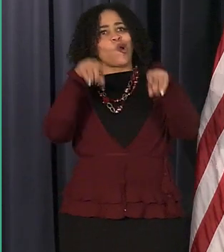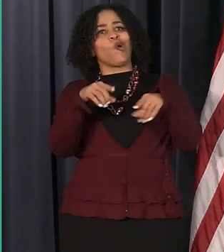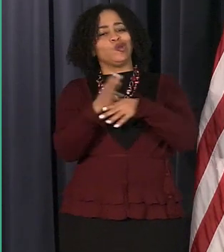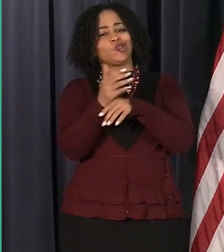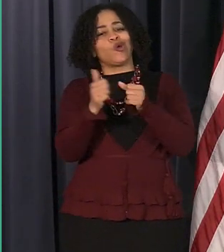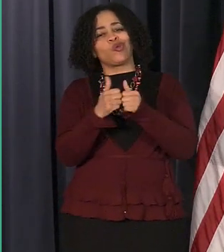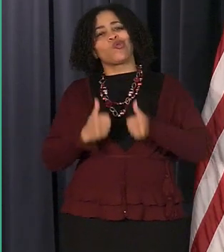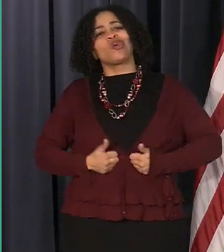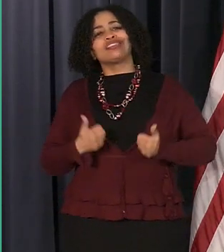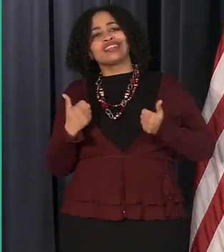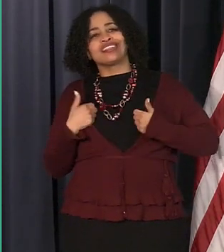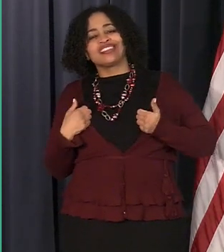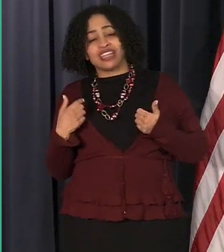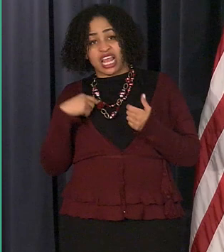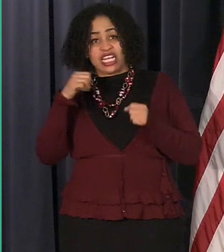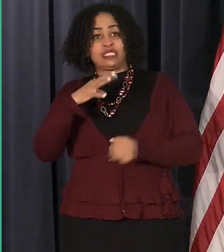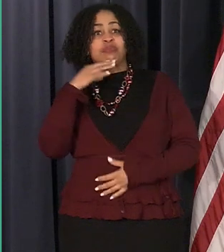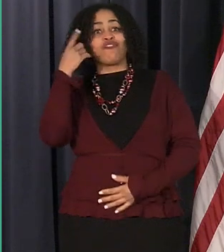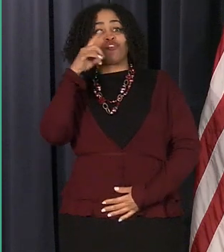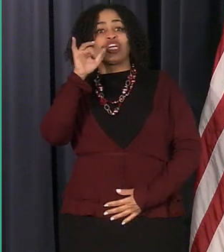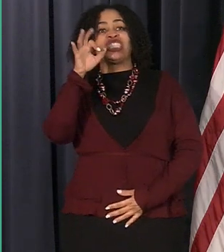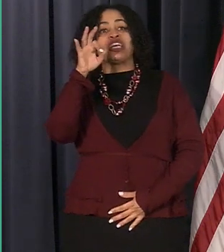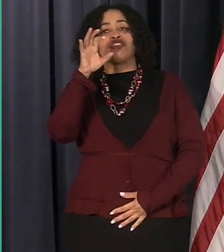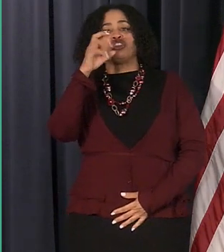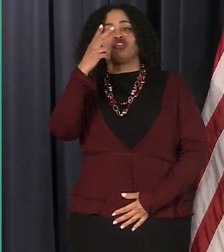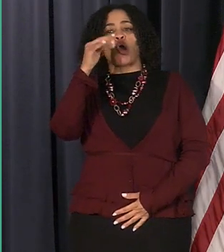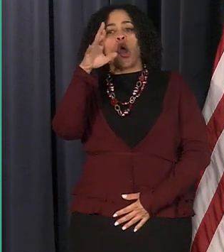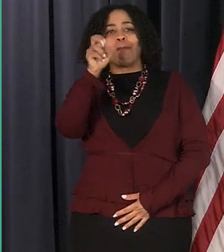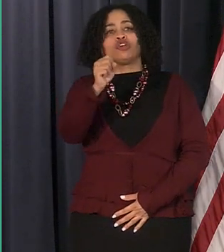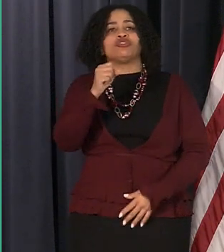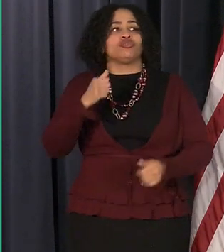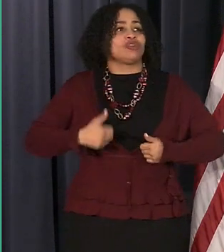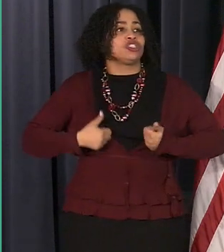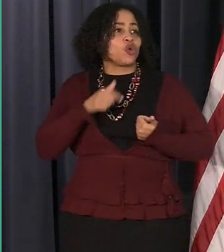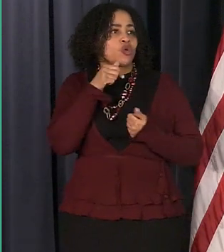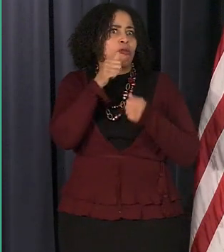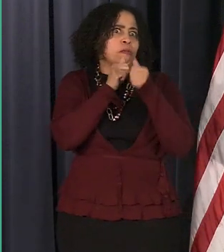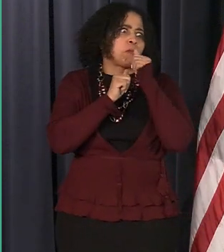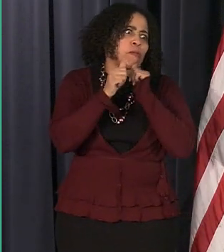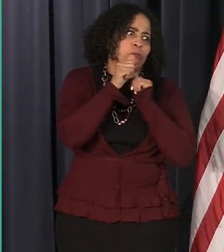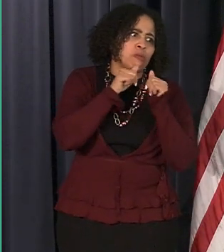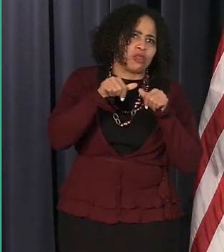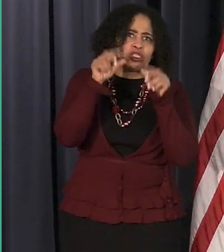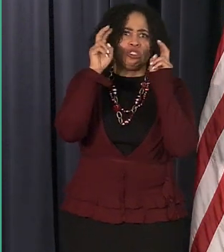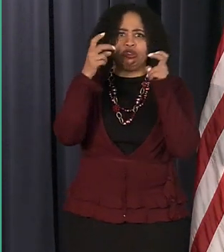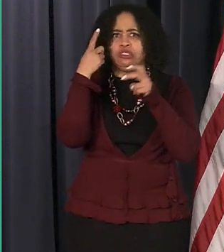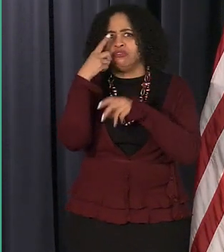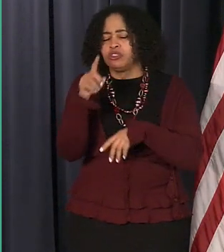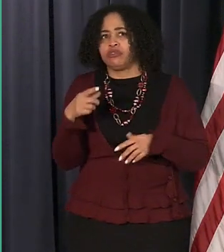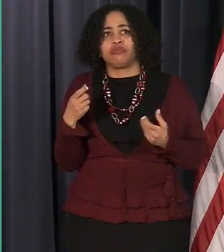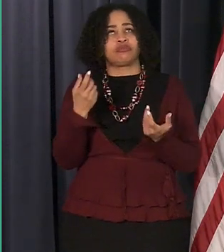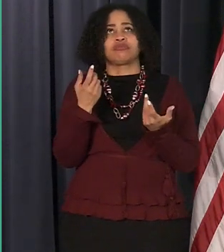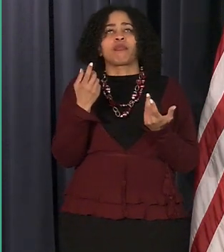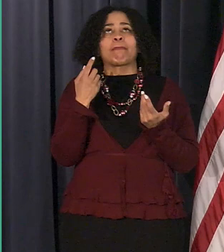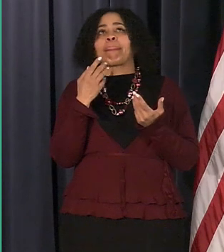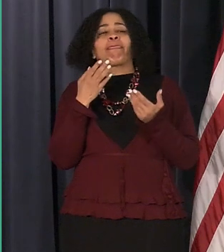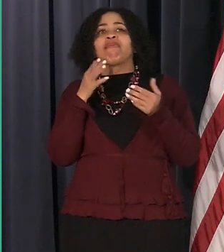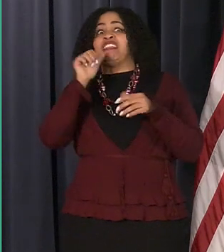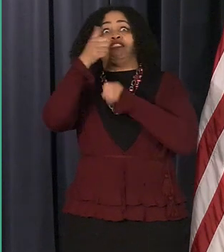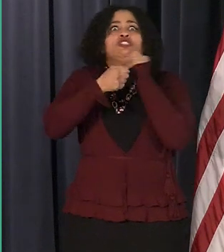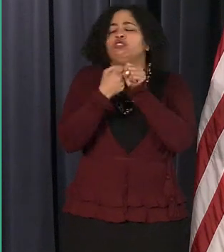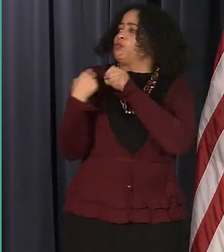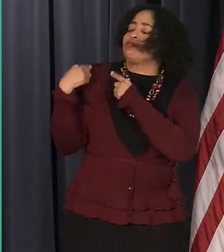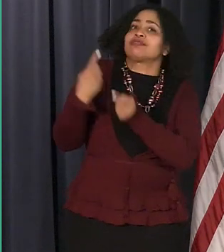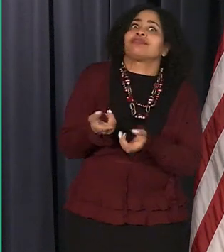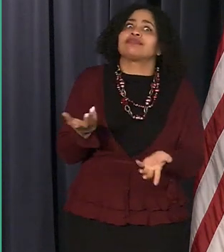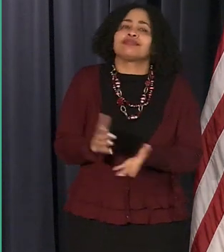residents um i can speak for jefferson chalmers residents who have endured this issue for nearly a decade now